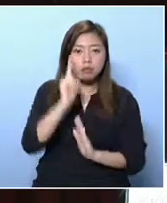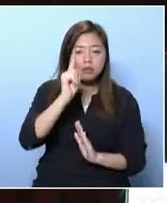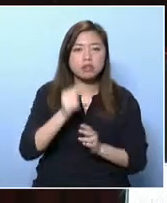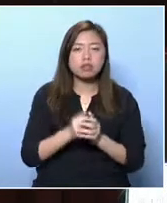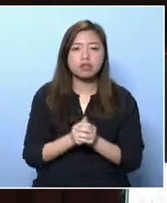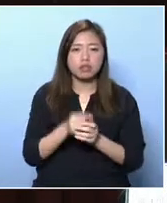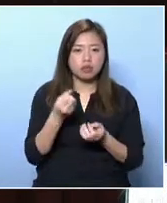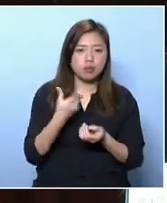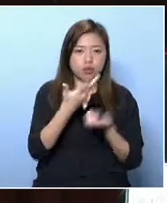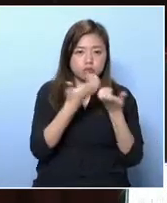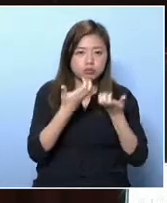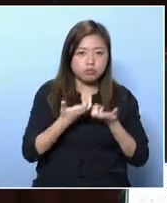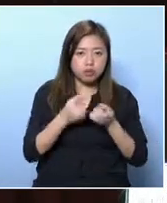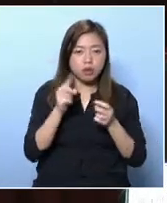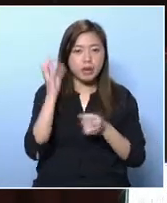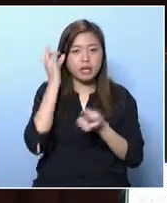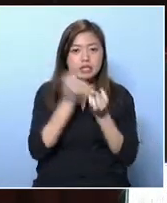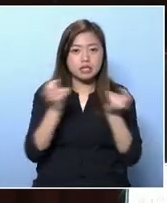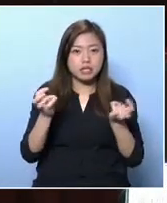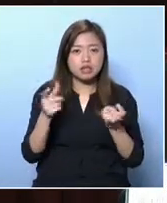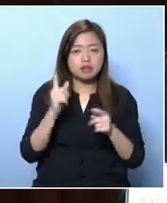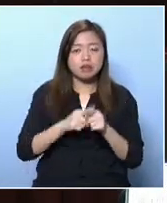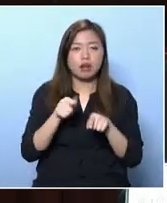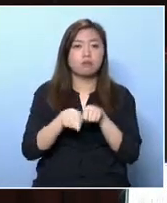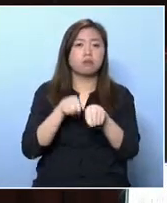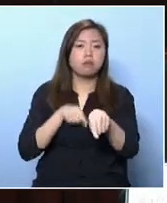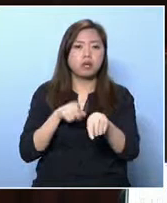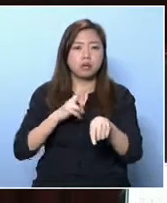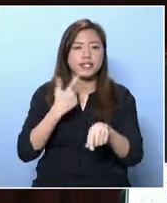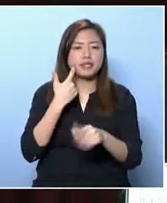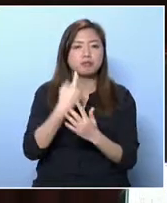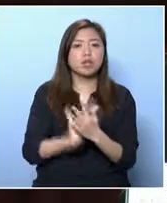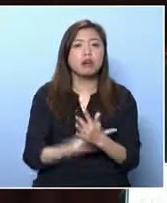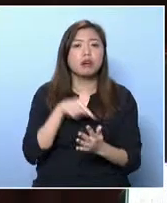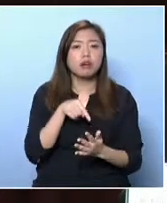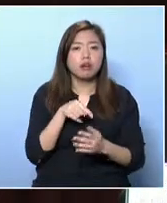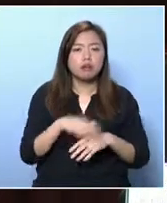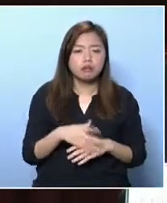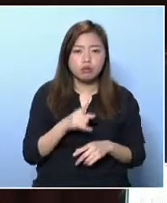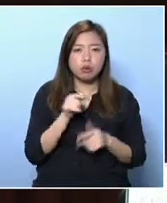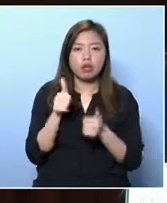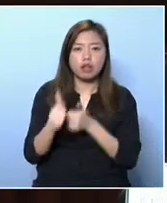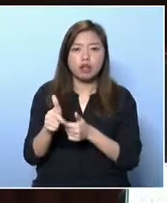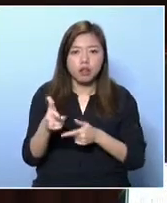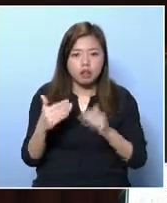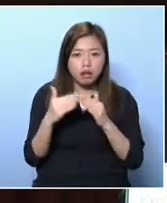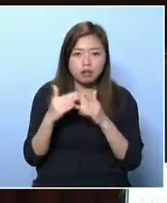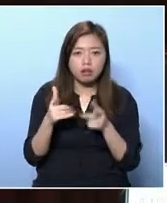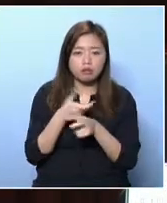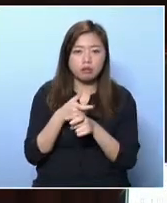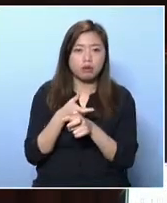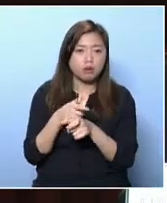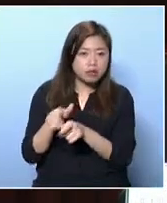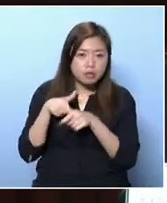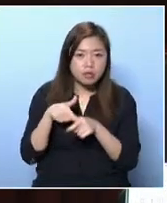after considering public housing, there are still a lot of people in poverty. And